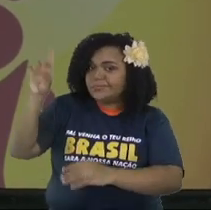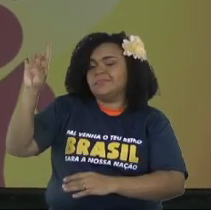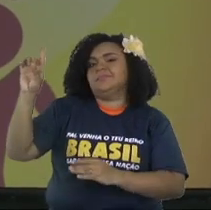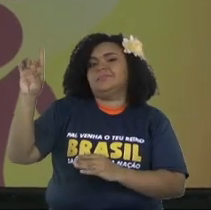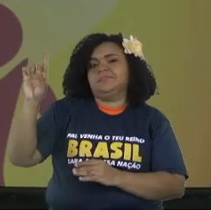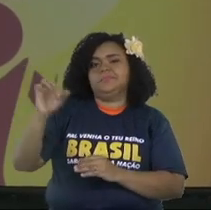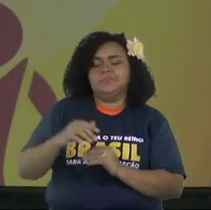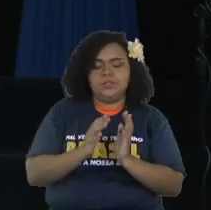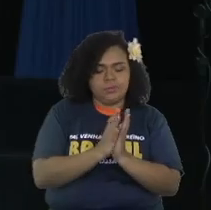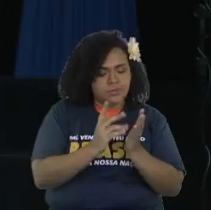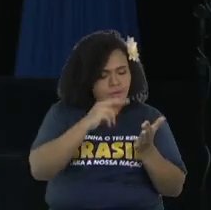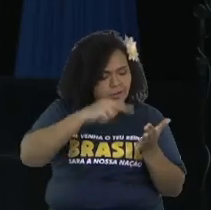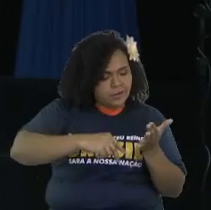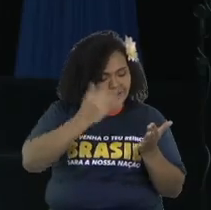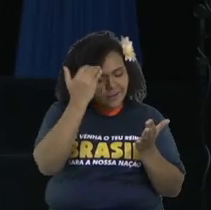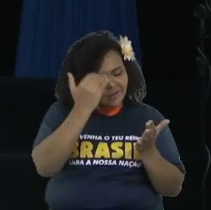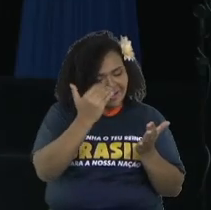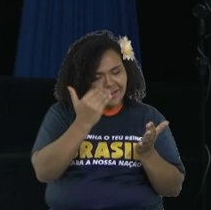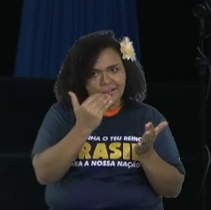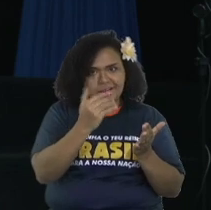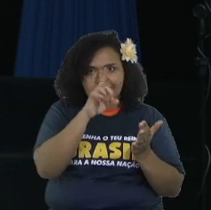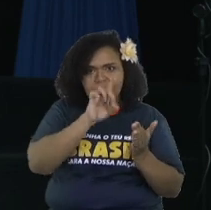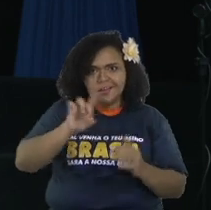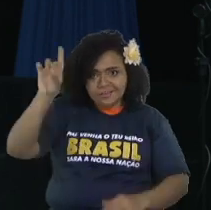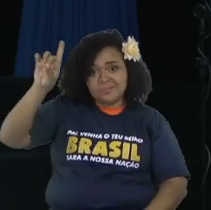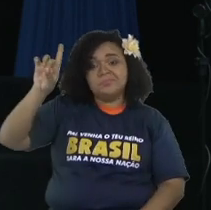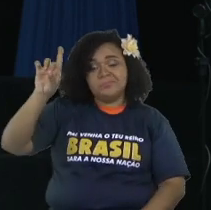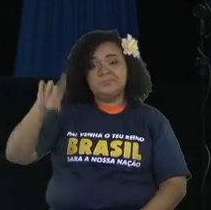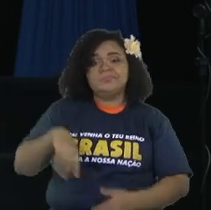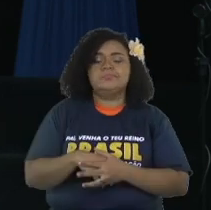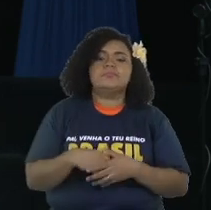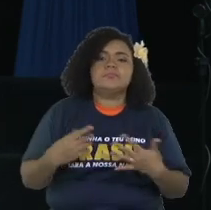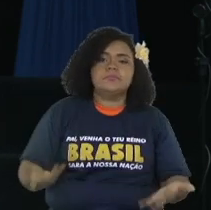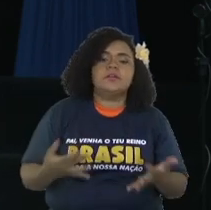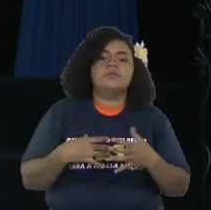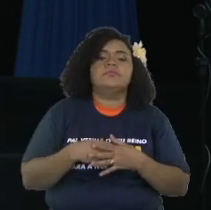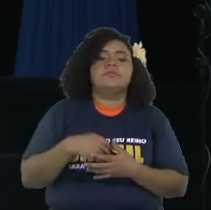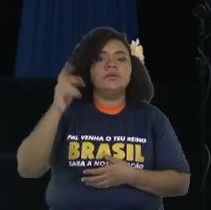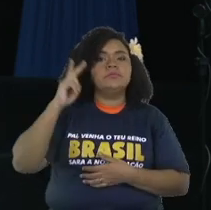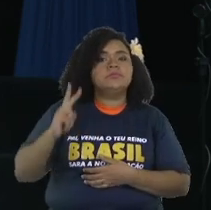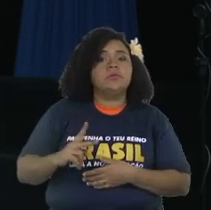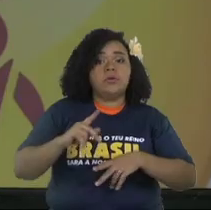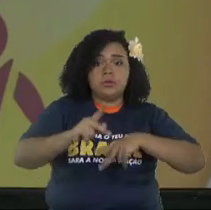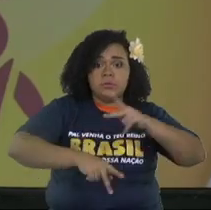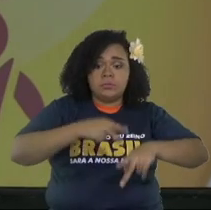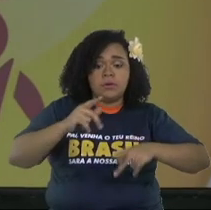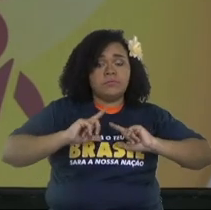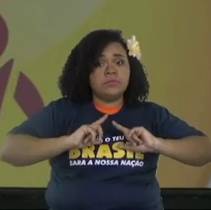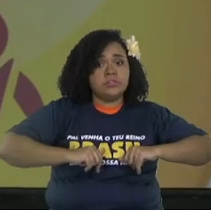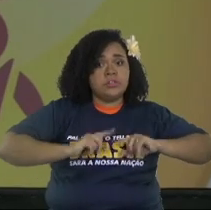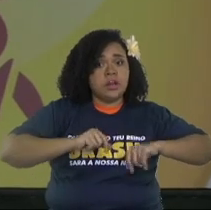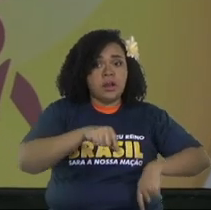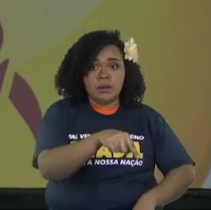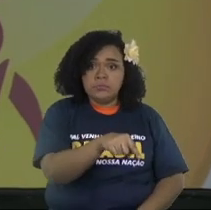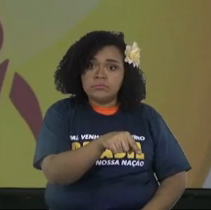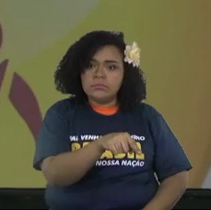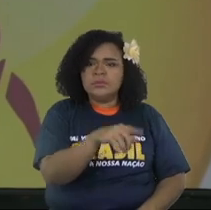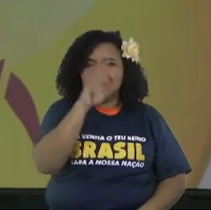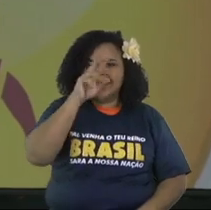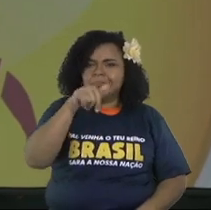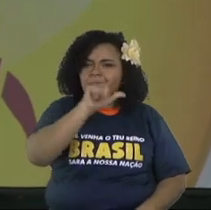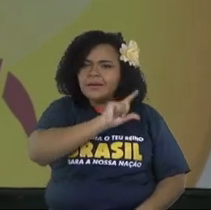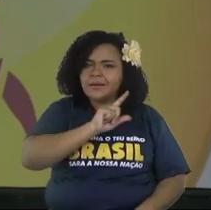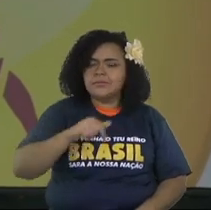when you come in and blessed shall you be when you go out God gives an example of this in the Israel history